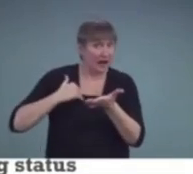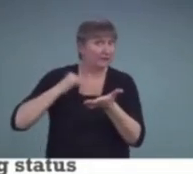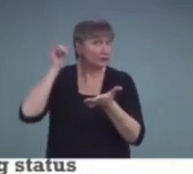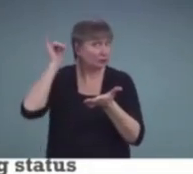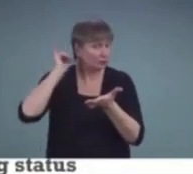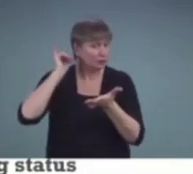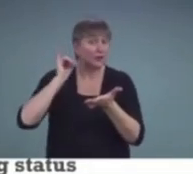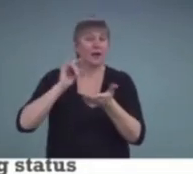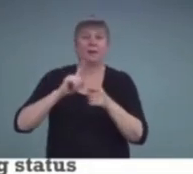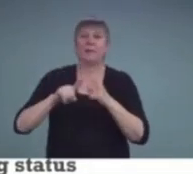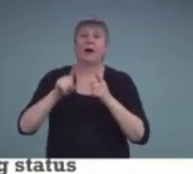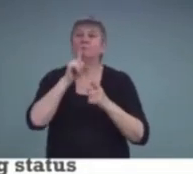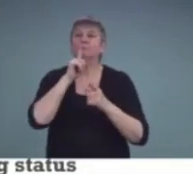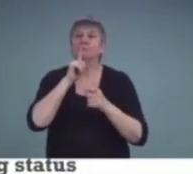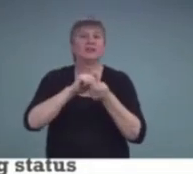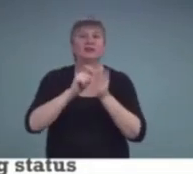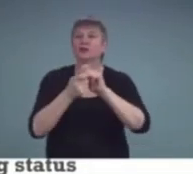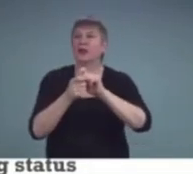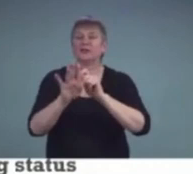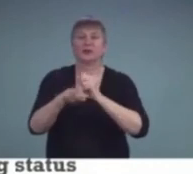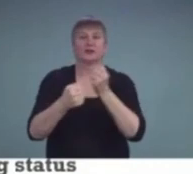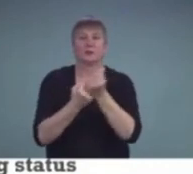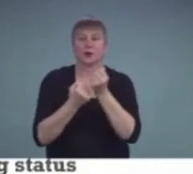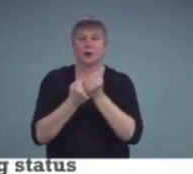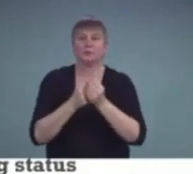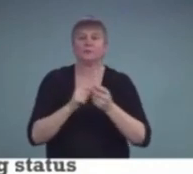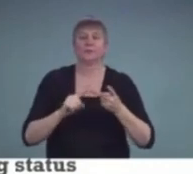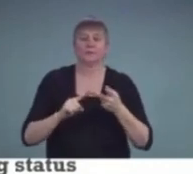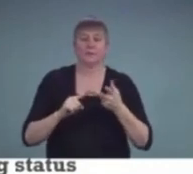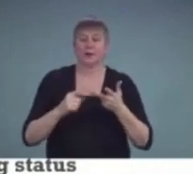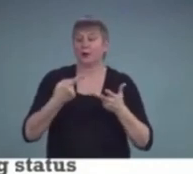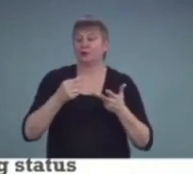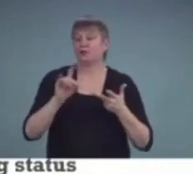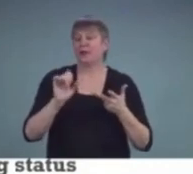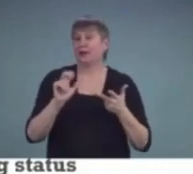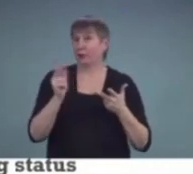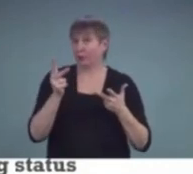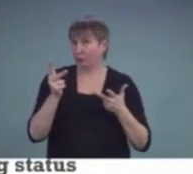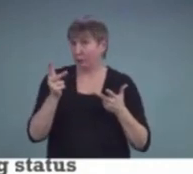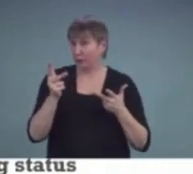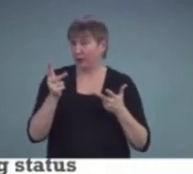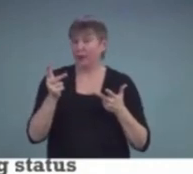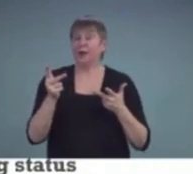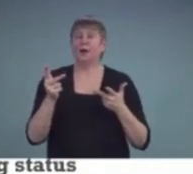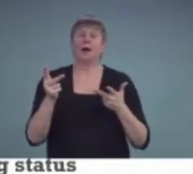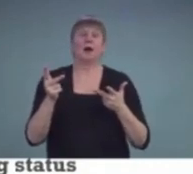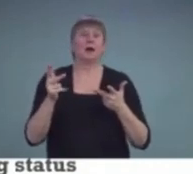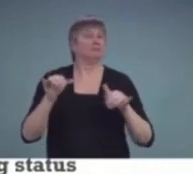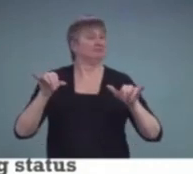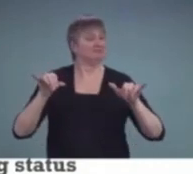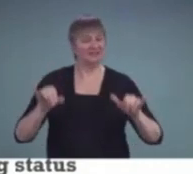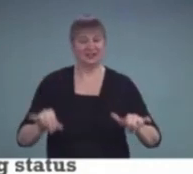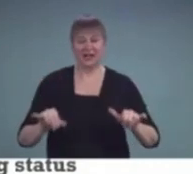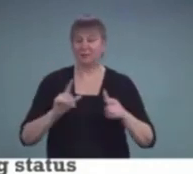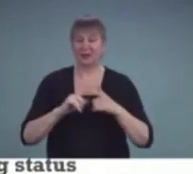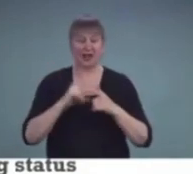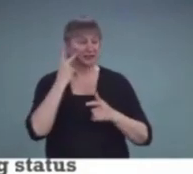Next year, he's in third grade. Again, no changes. They felt like he met standards on state tests and was making good progress.